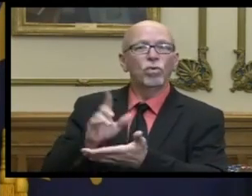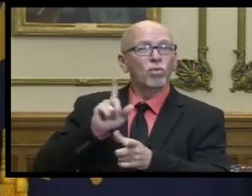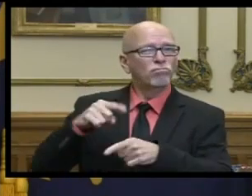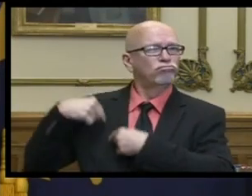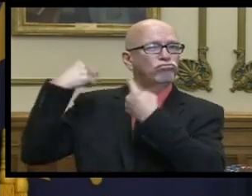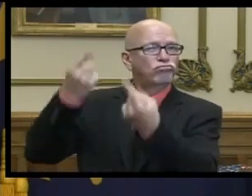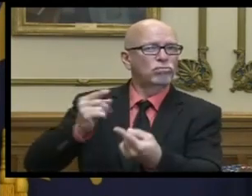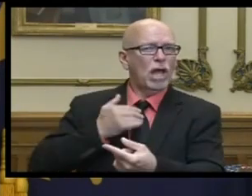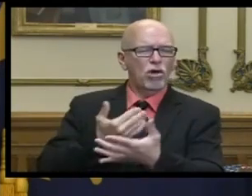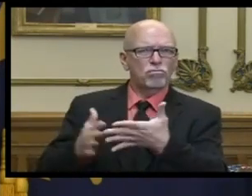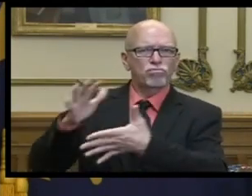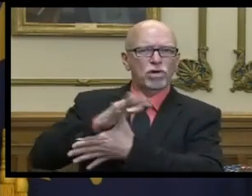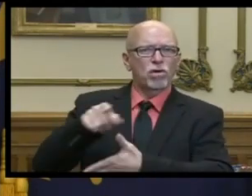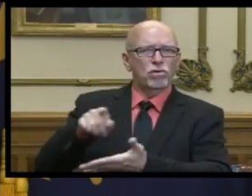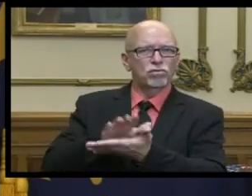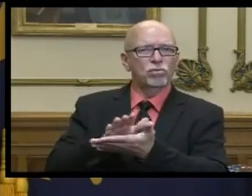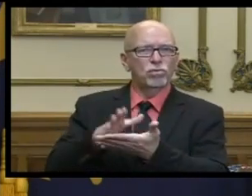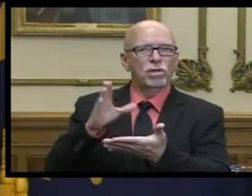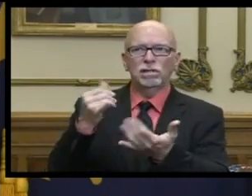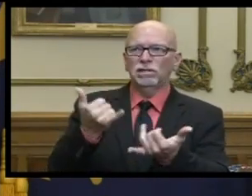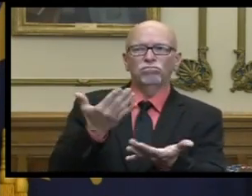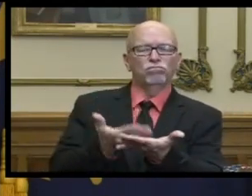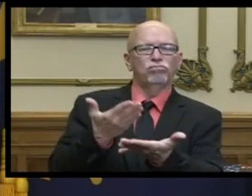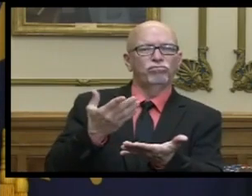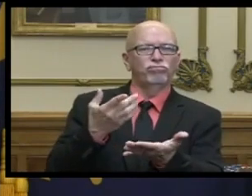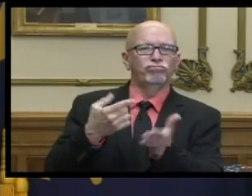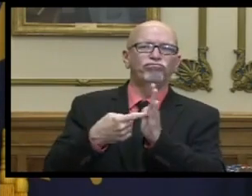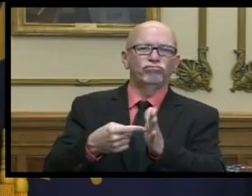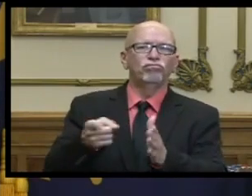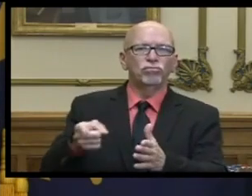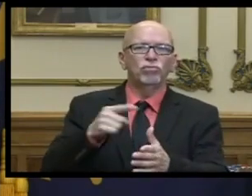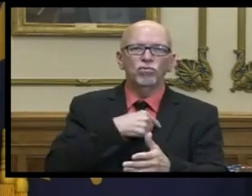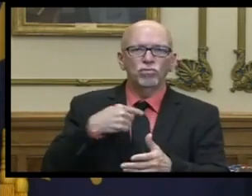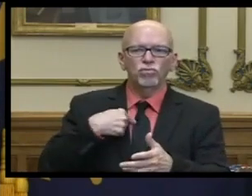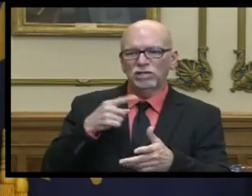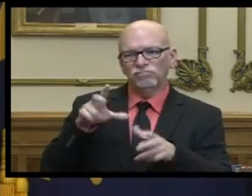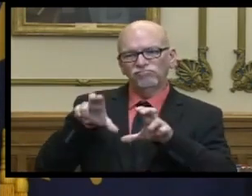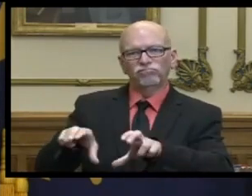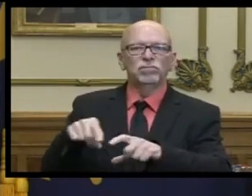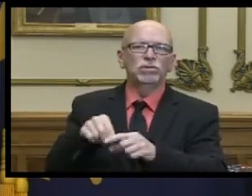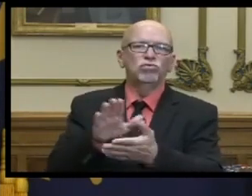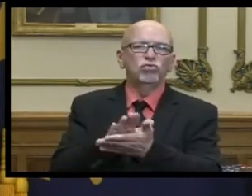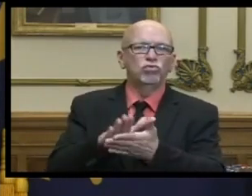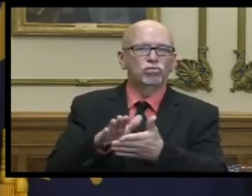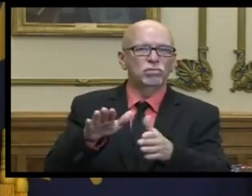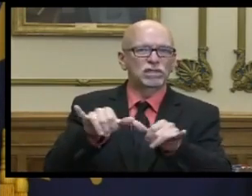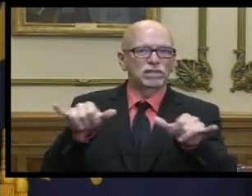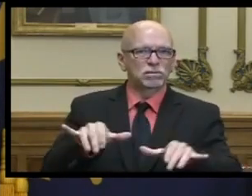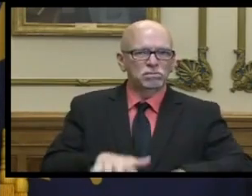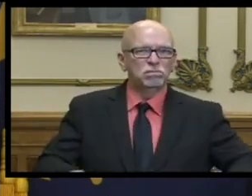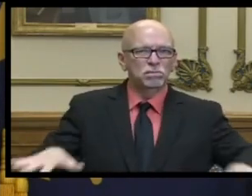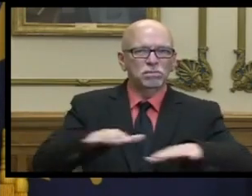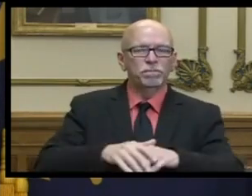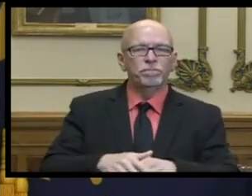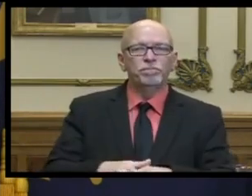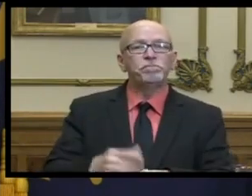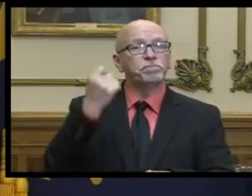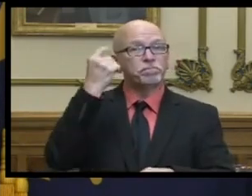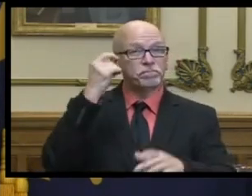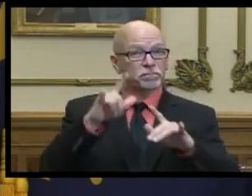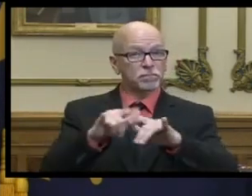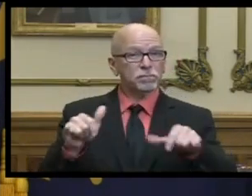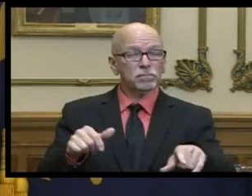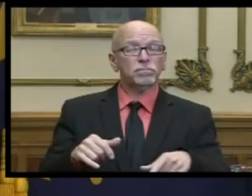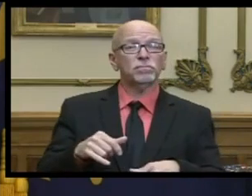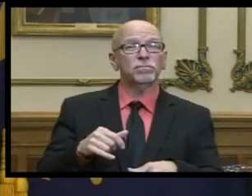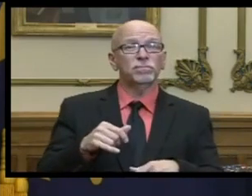here in the state of indiana more proof positive or or facts to bear that out this at the very same time well you'll